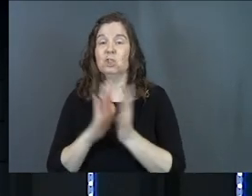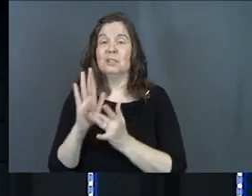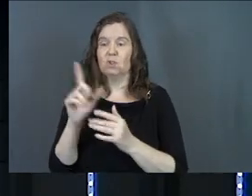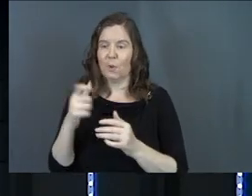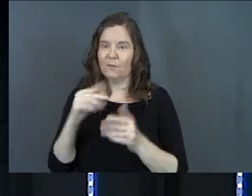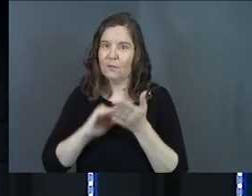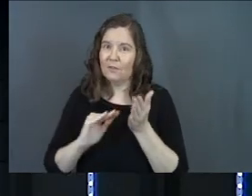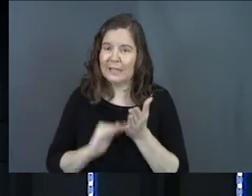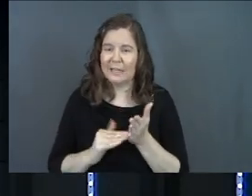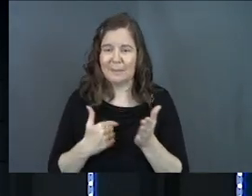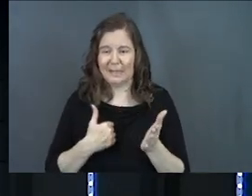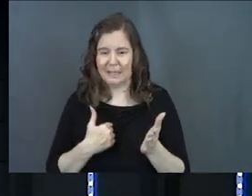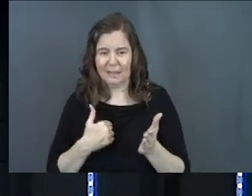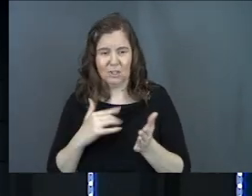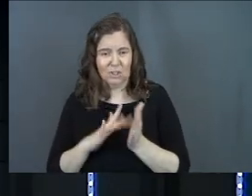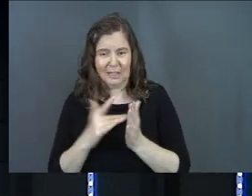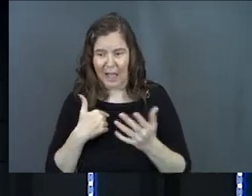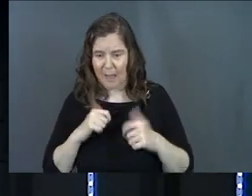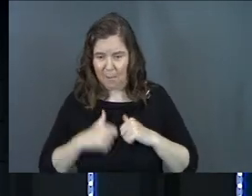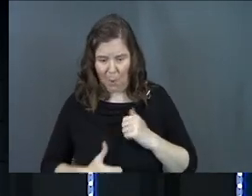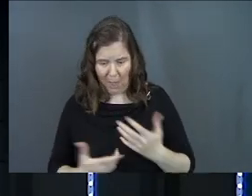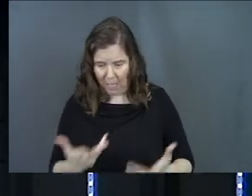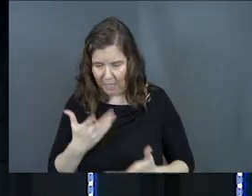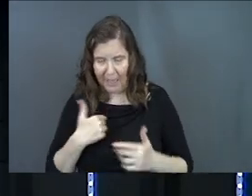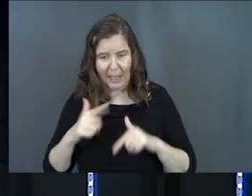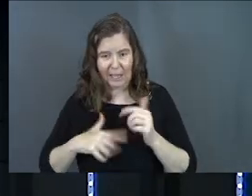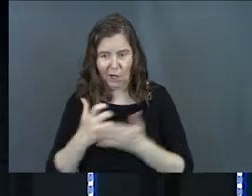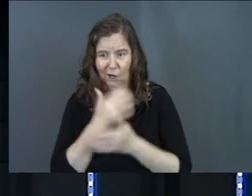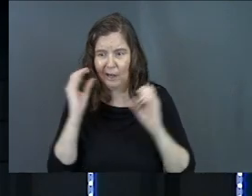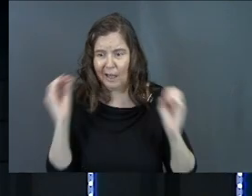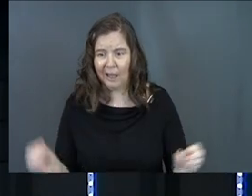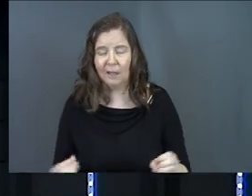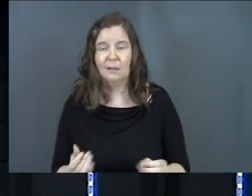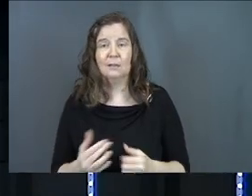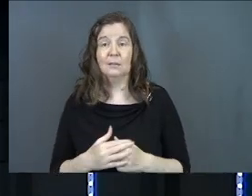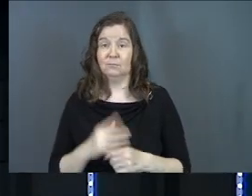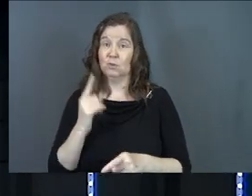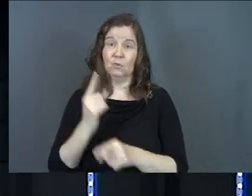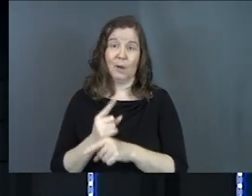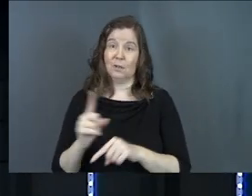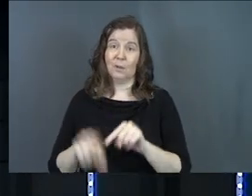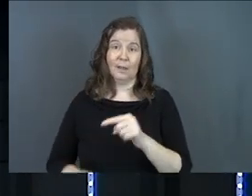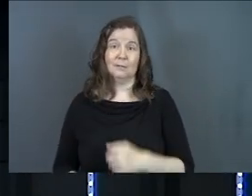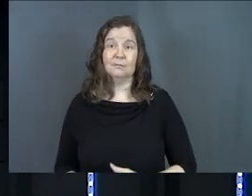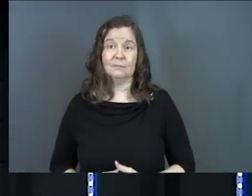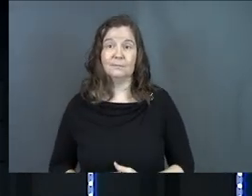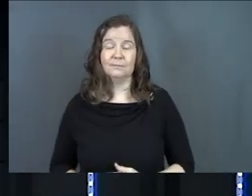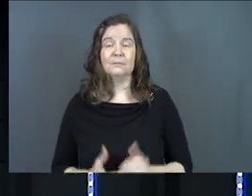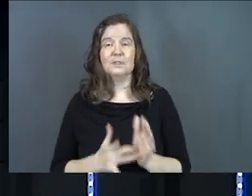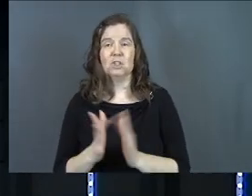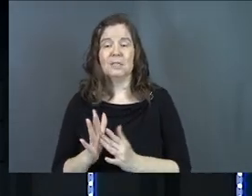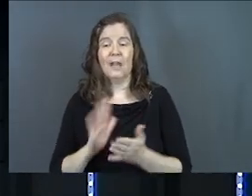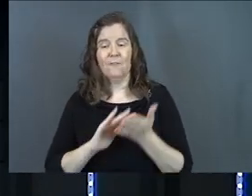Jesus, you got to forgive me. Jesus, I'm all broken. Jesus, I can't earn any of this. You're right, you can't. Jesus, forgive me.